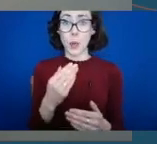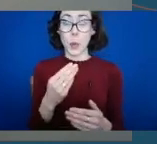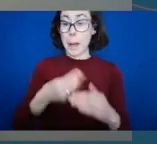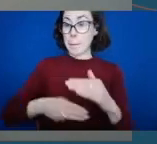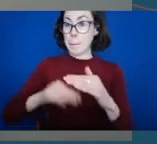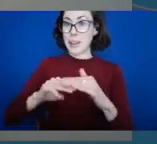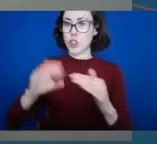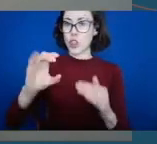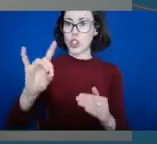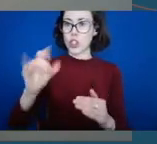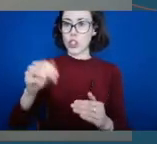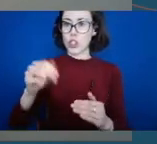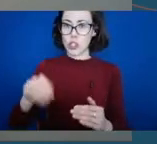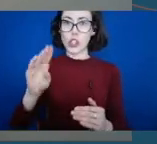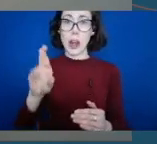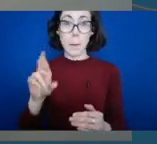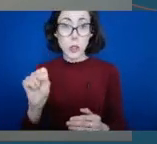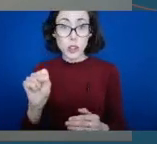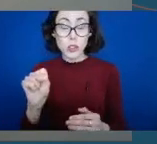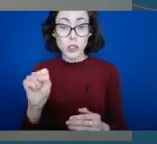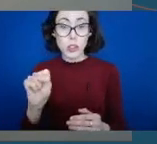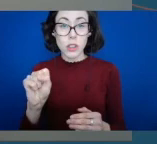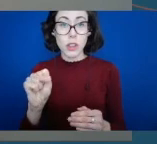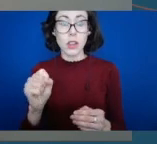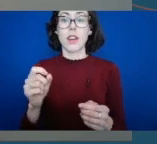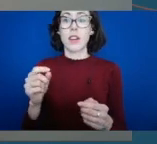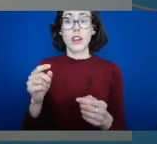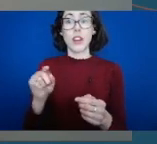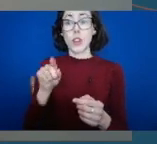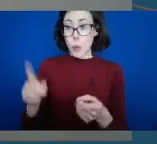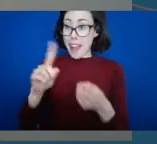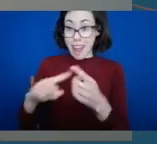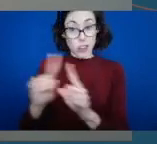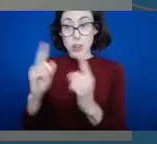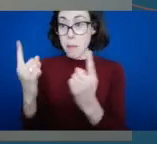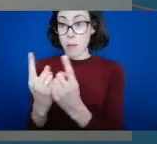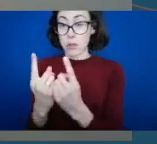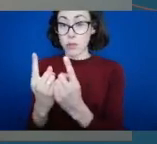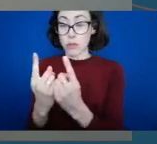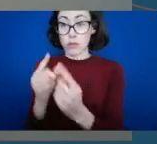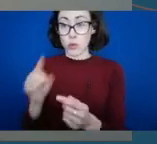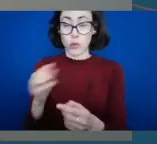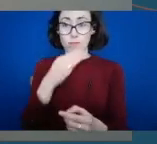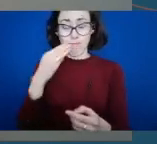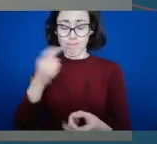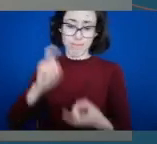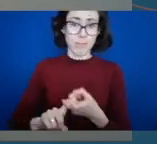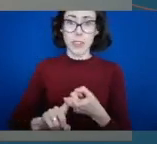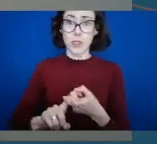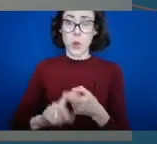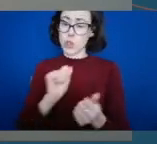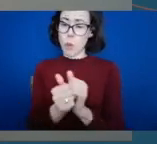your time to join us this morning. And in particular, thank you and your department for that continued commitment to sport and physical activity for people with disabilities.